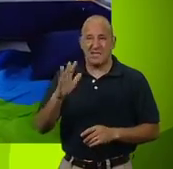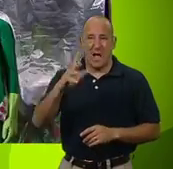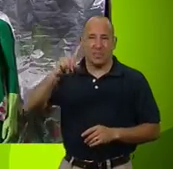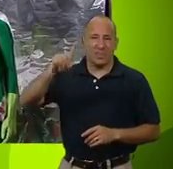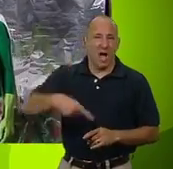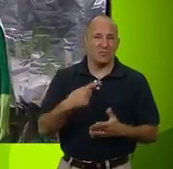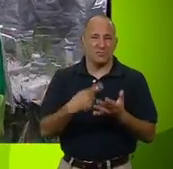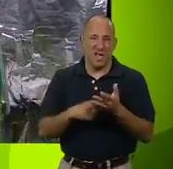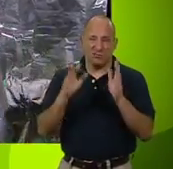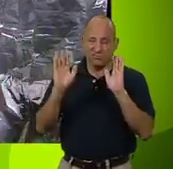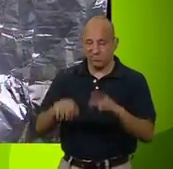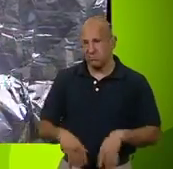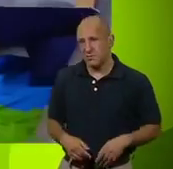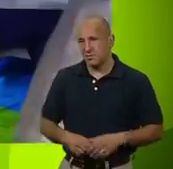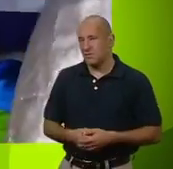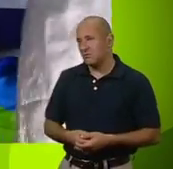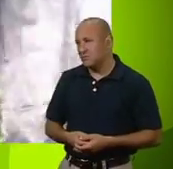,000 prize goodbye.